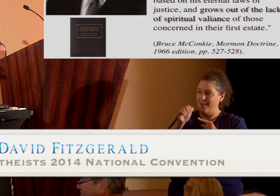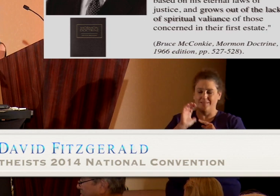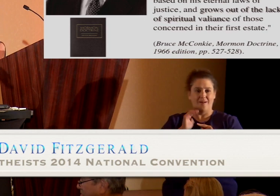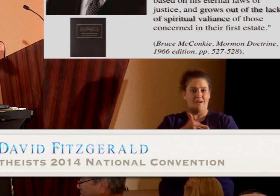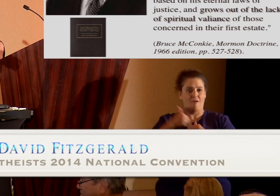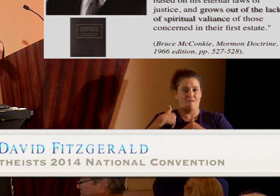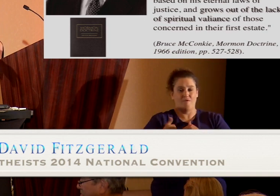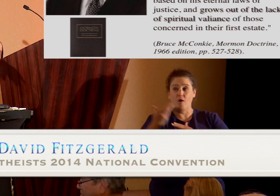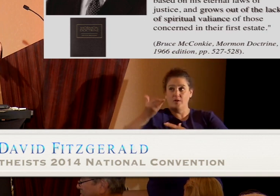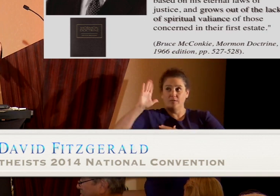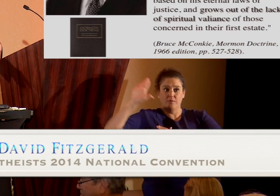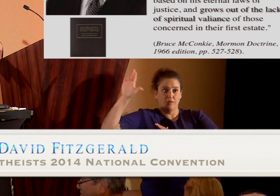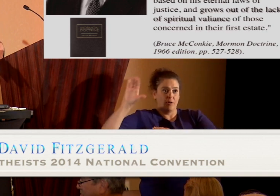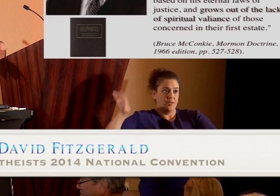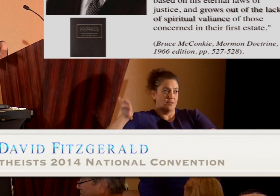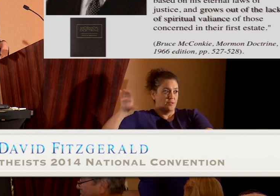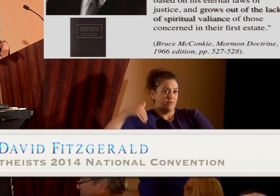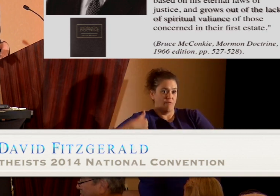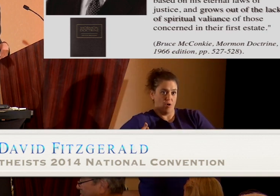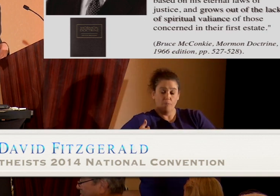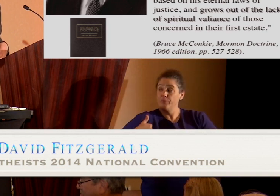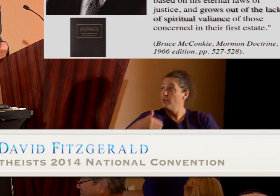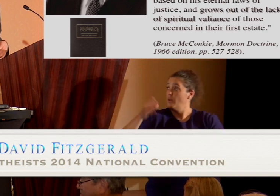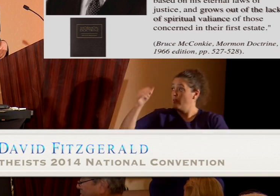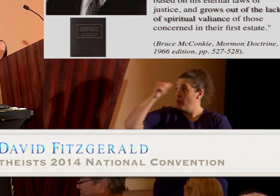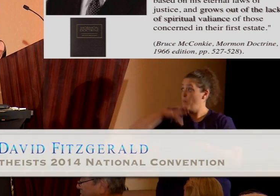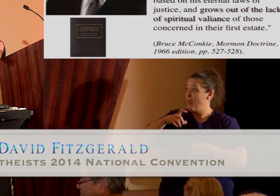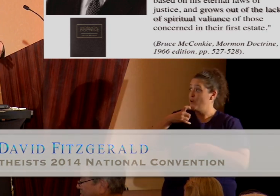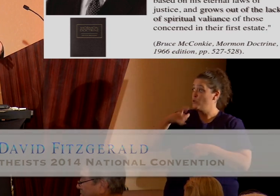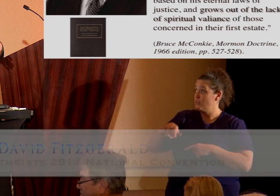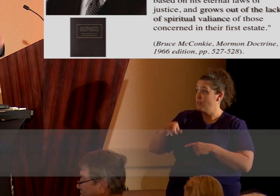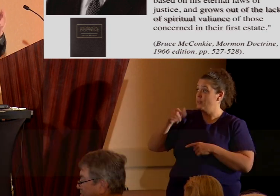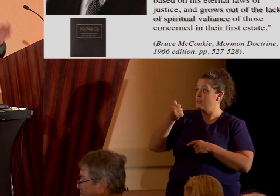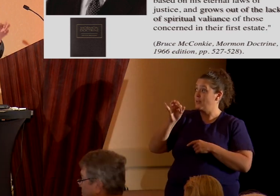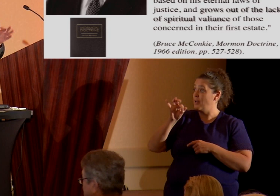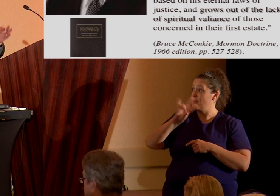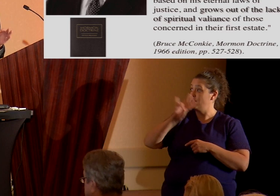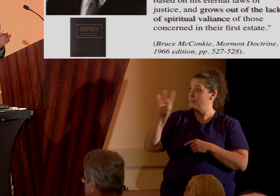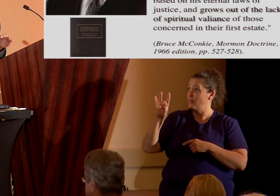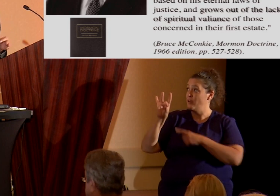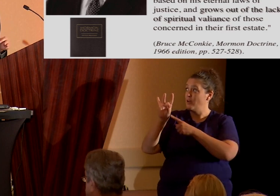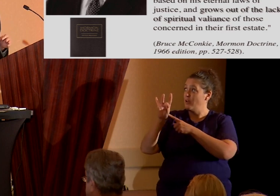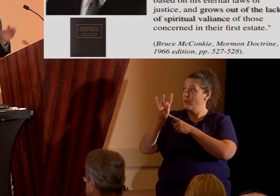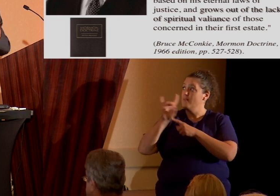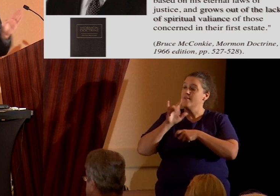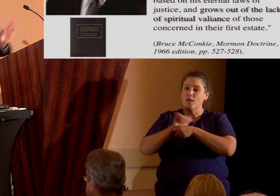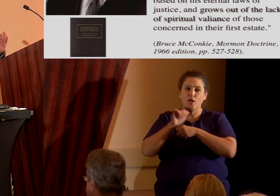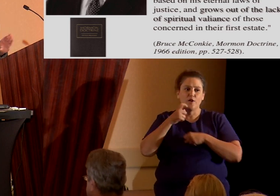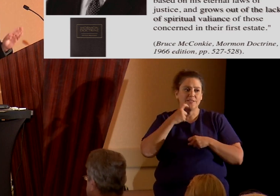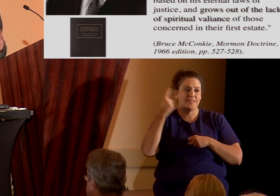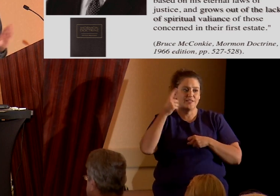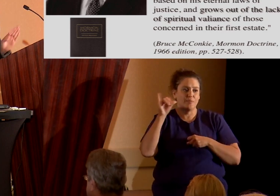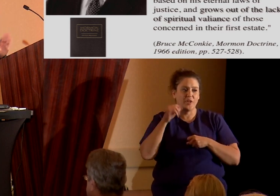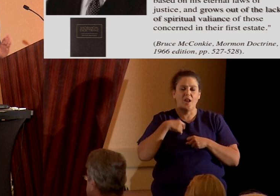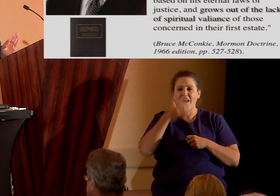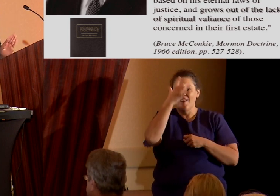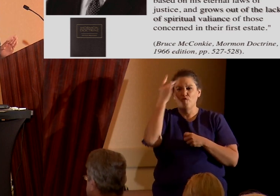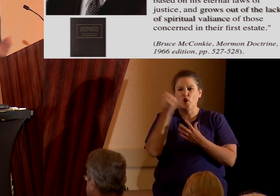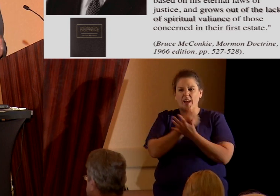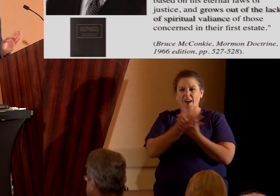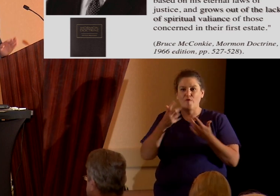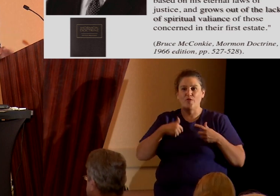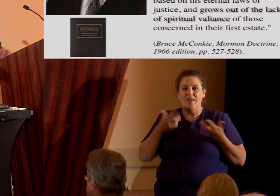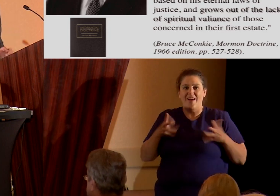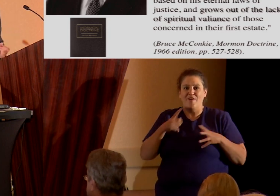doing. And incidentally, Bruce McConkie, the guy who said this, come 1978, he literally said something like, forget everything I've ever said